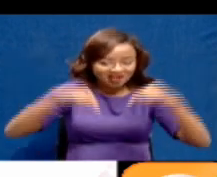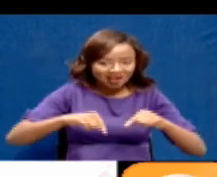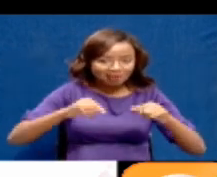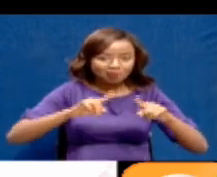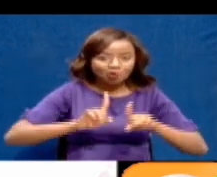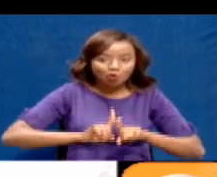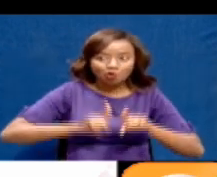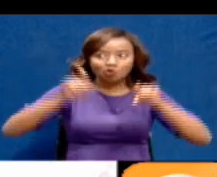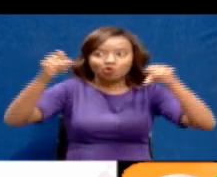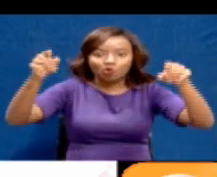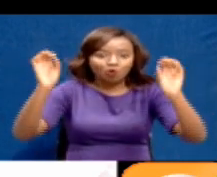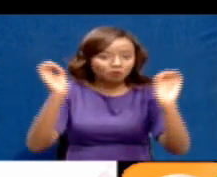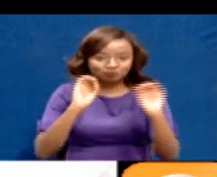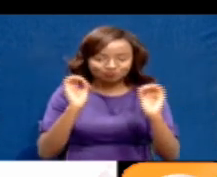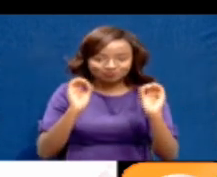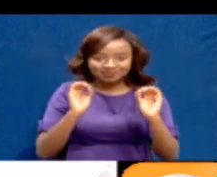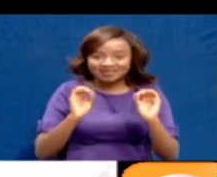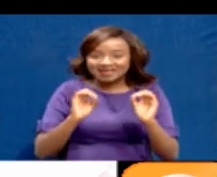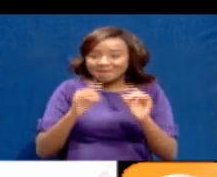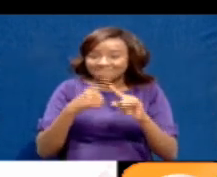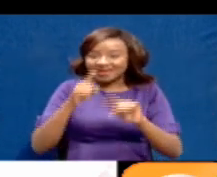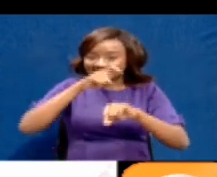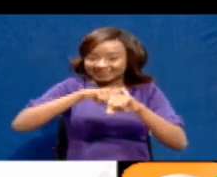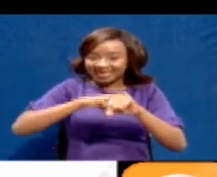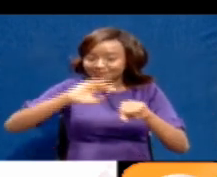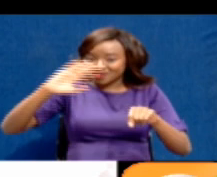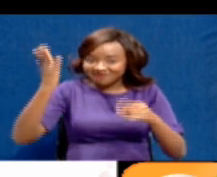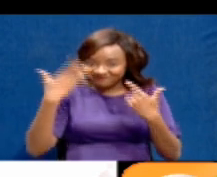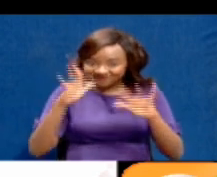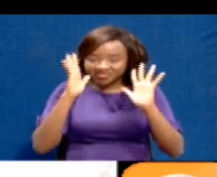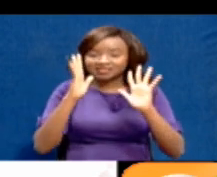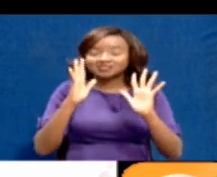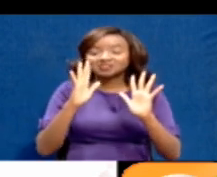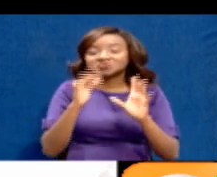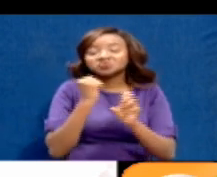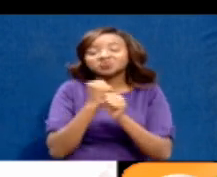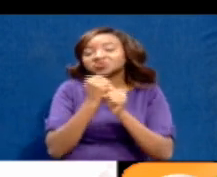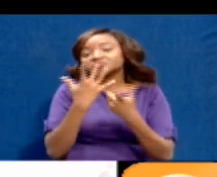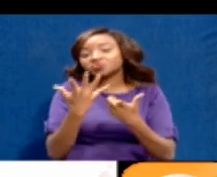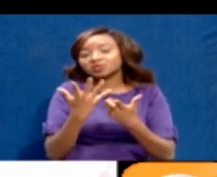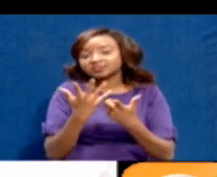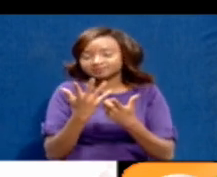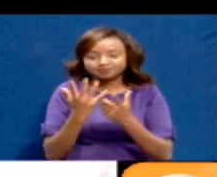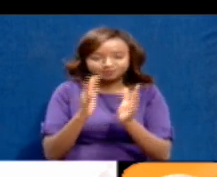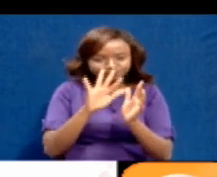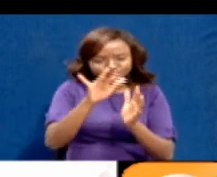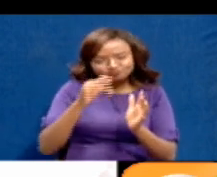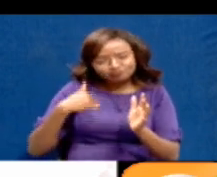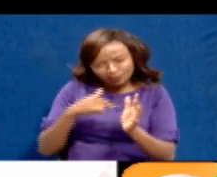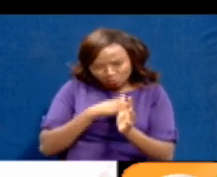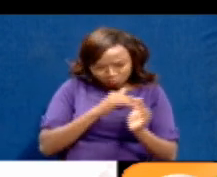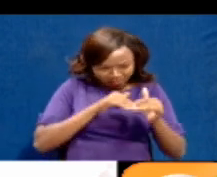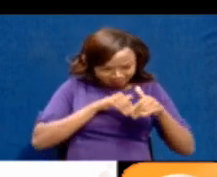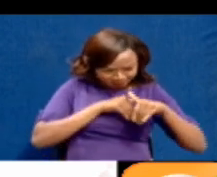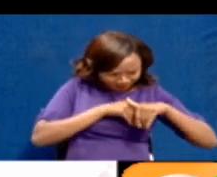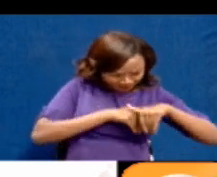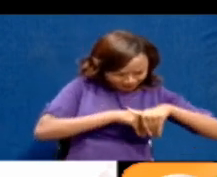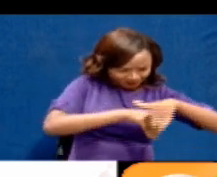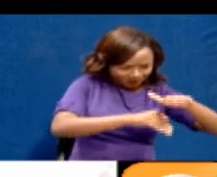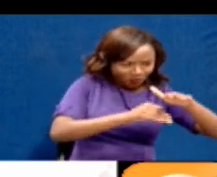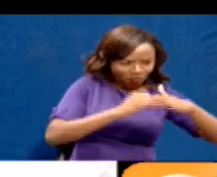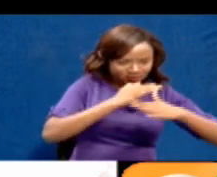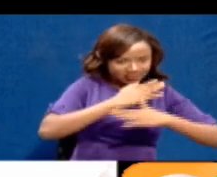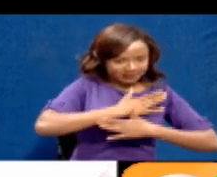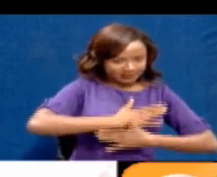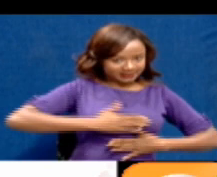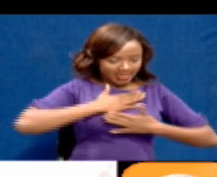the mass testing. Our decision should be based on science. And science demands that we do the testing. Then the